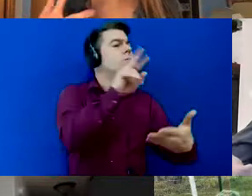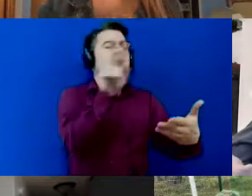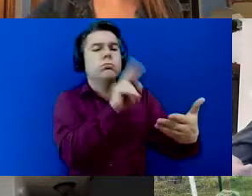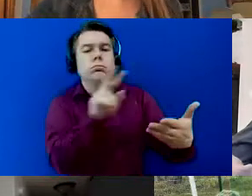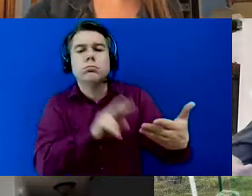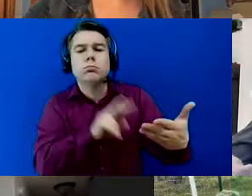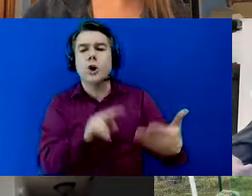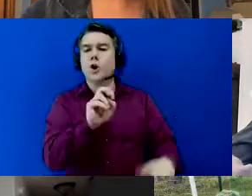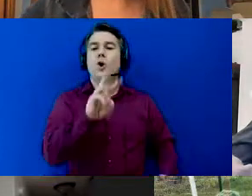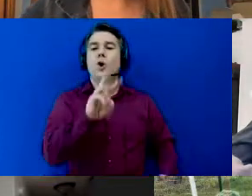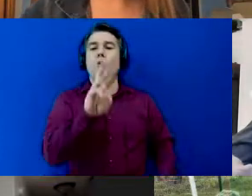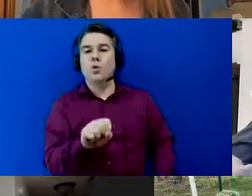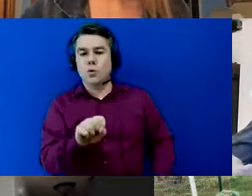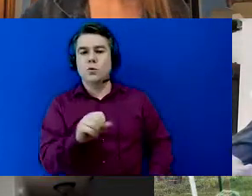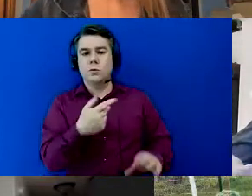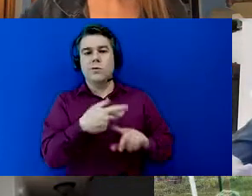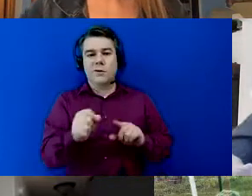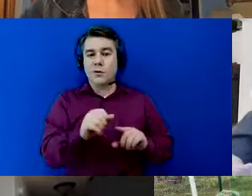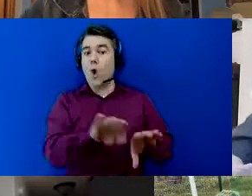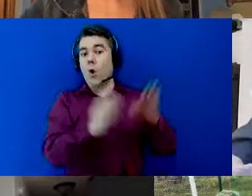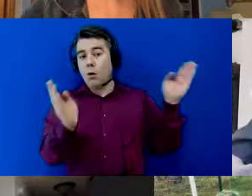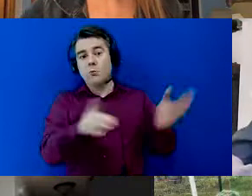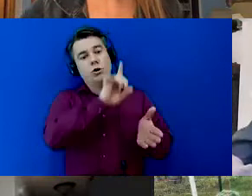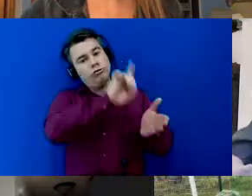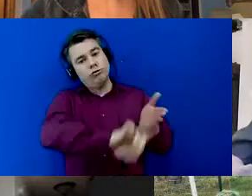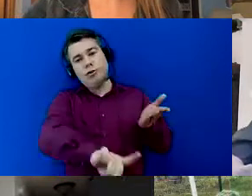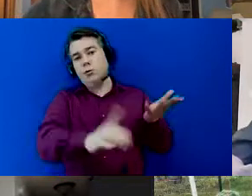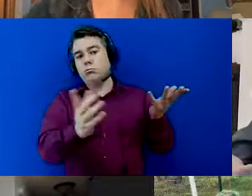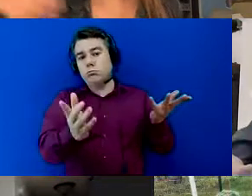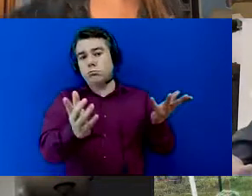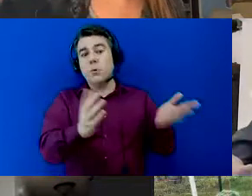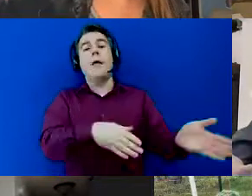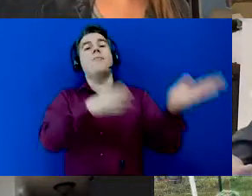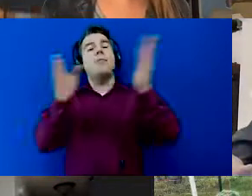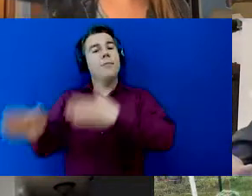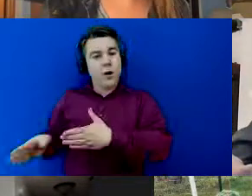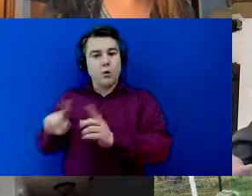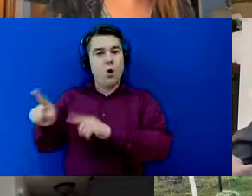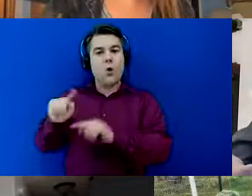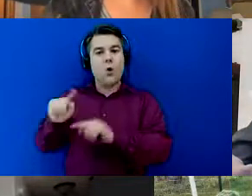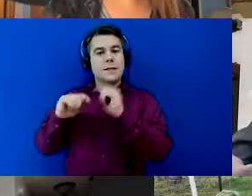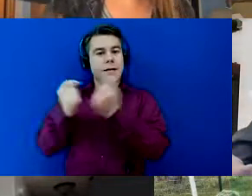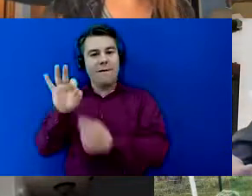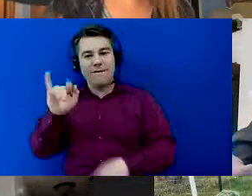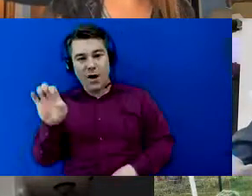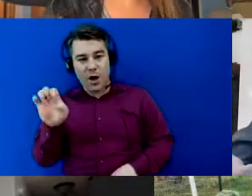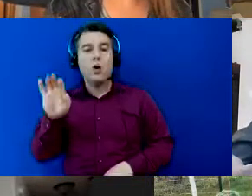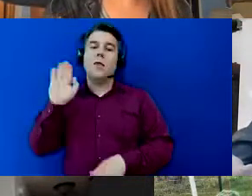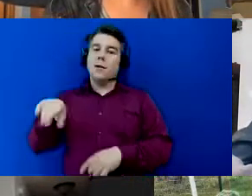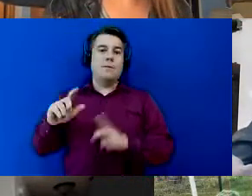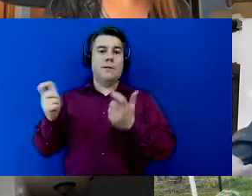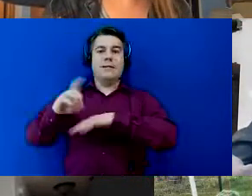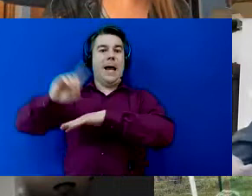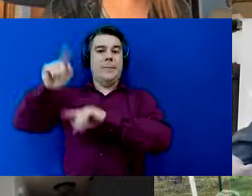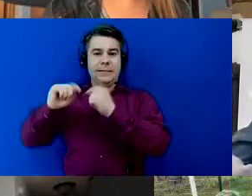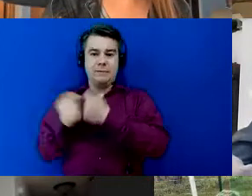open that email check it out and then go to team fire that's our big diamond team go to team fire see what's